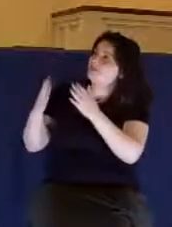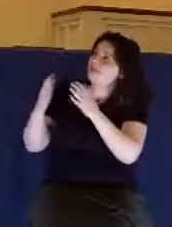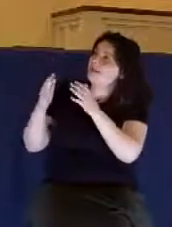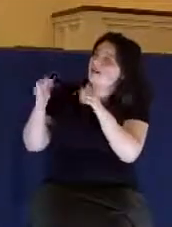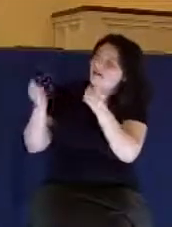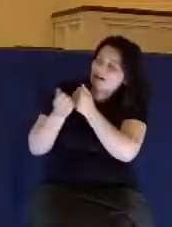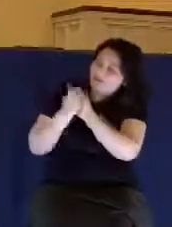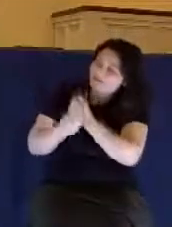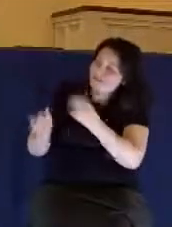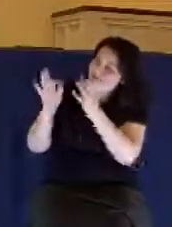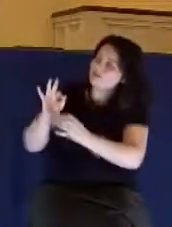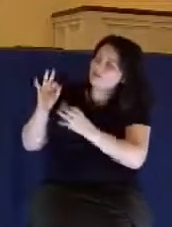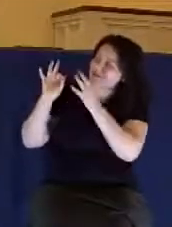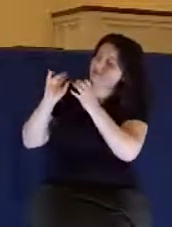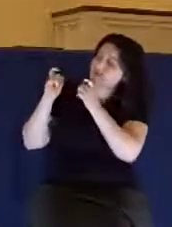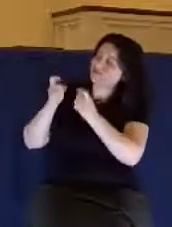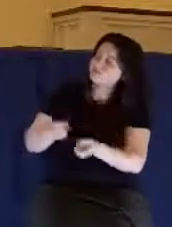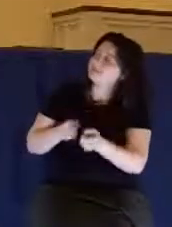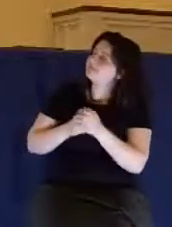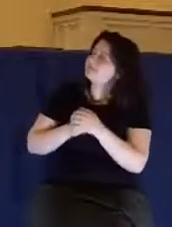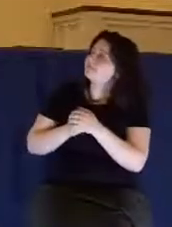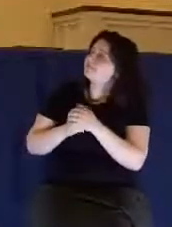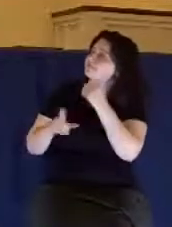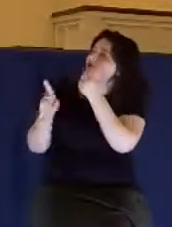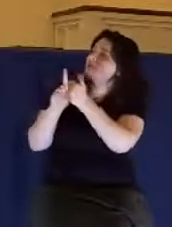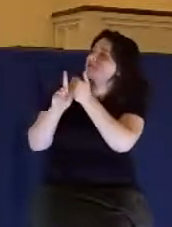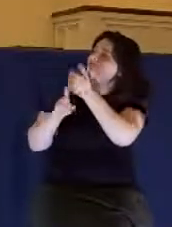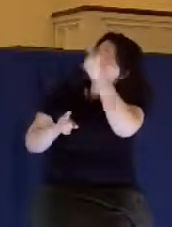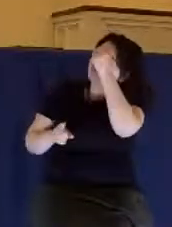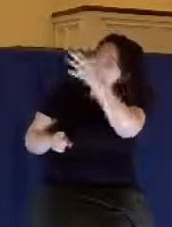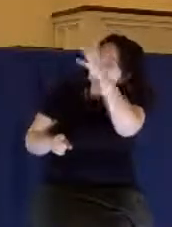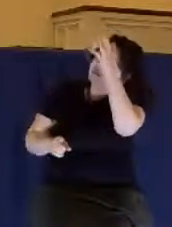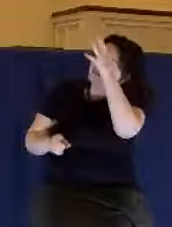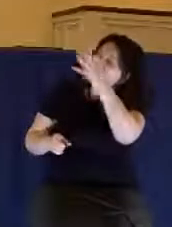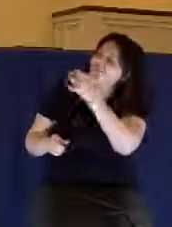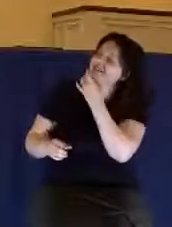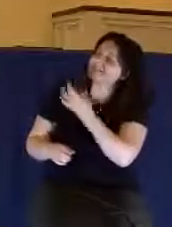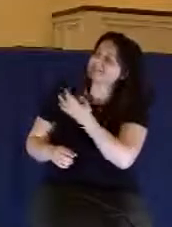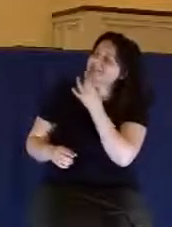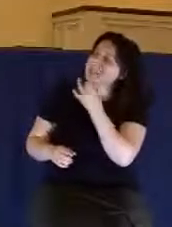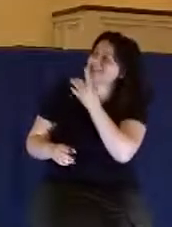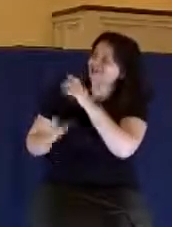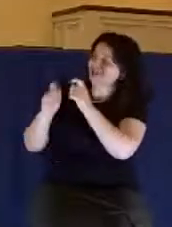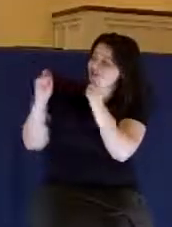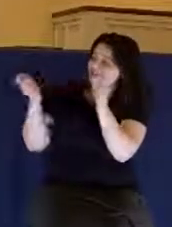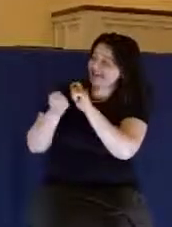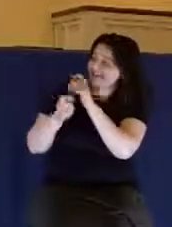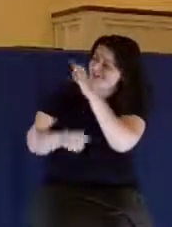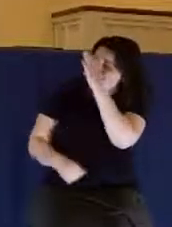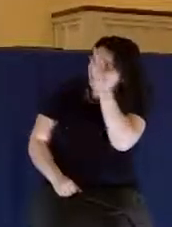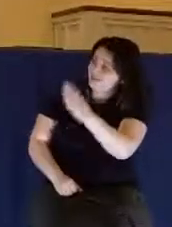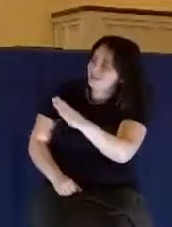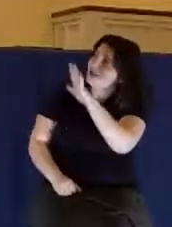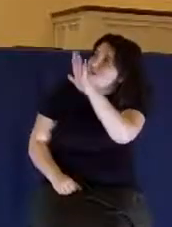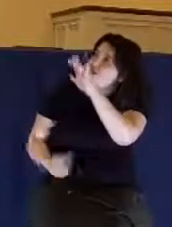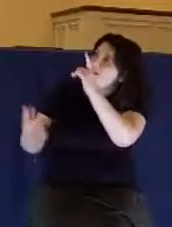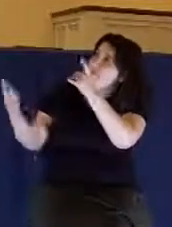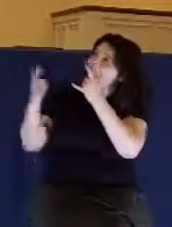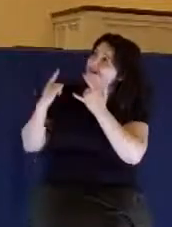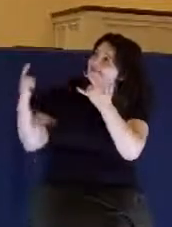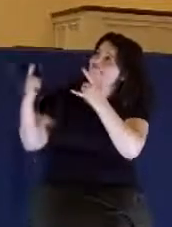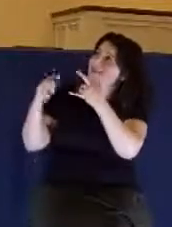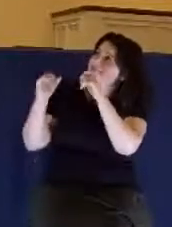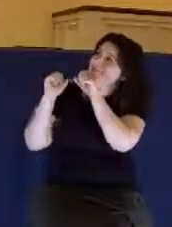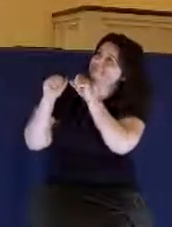You are the father of lights. And you do not change. And your love towards us does not change.